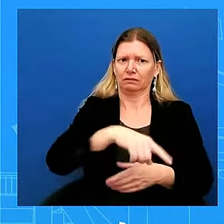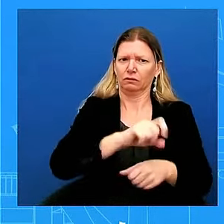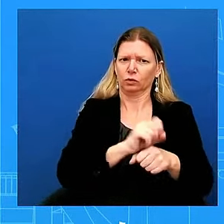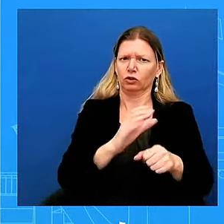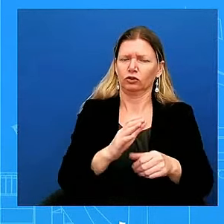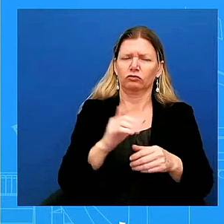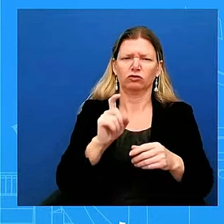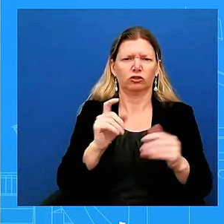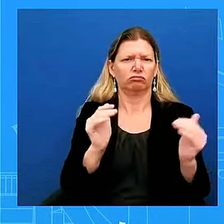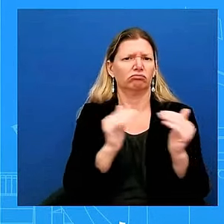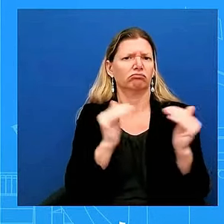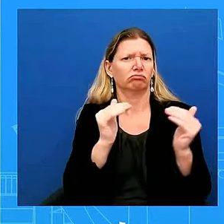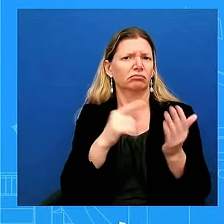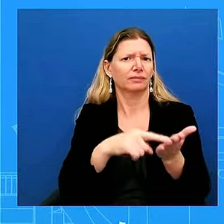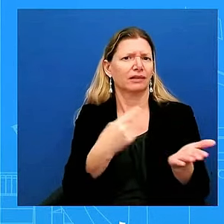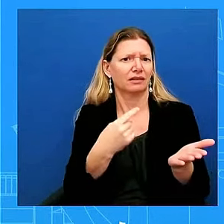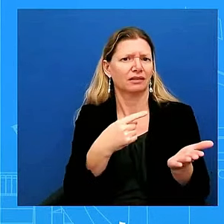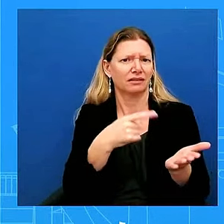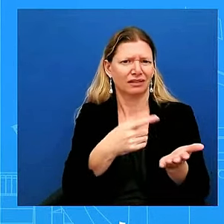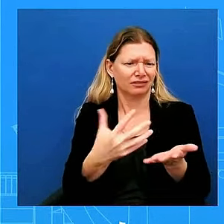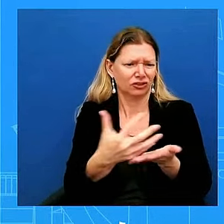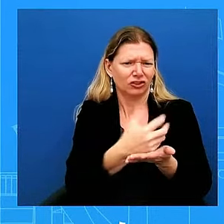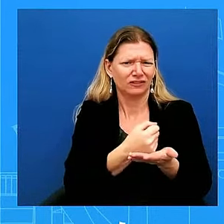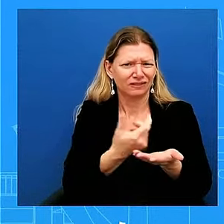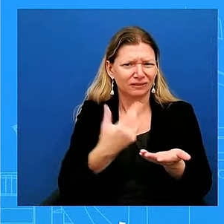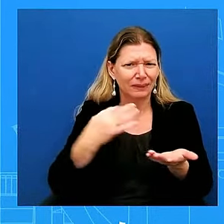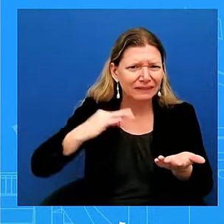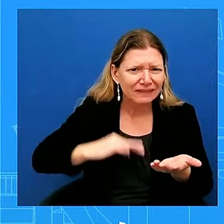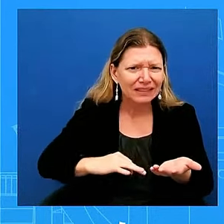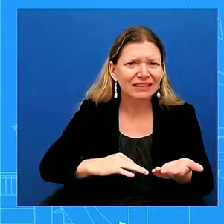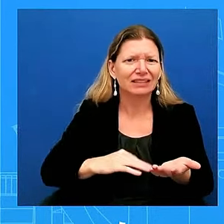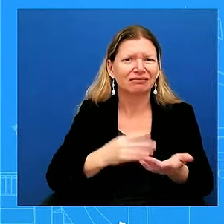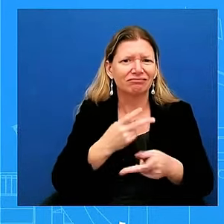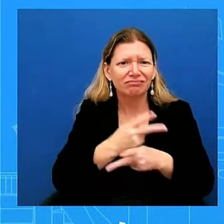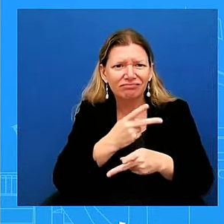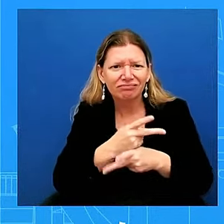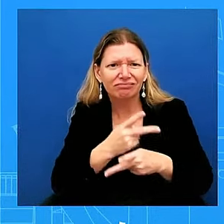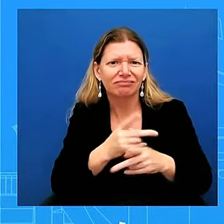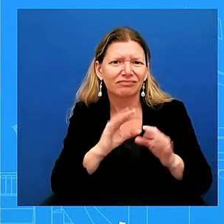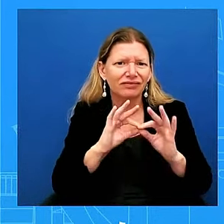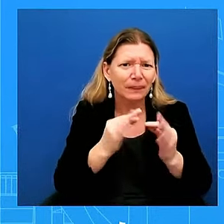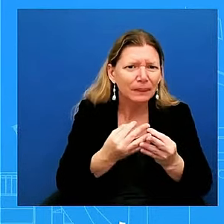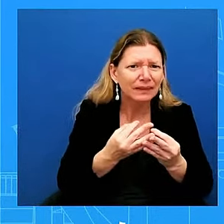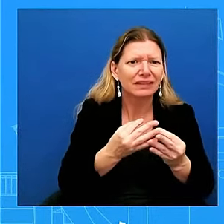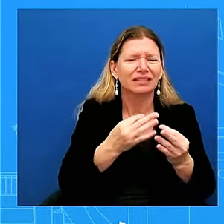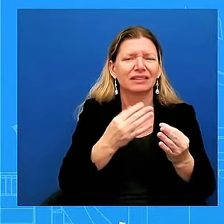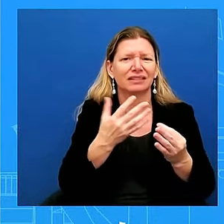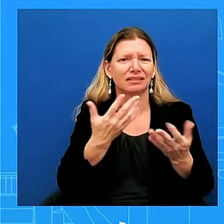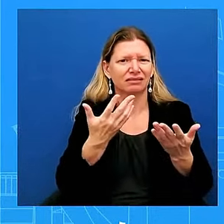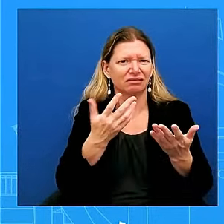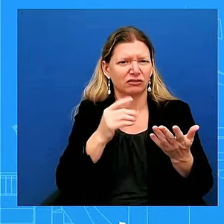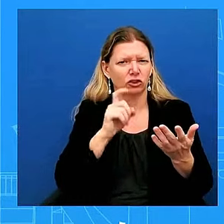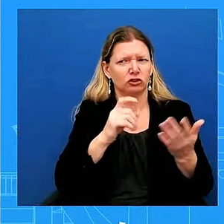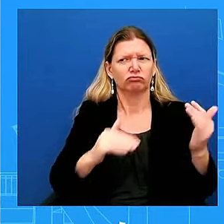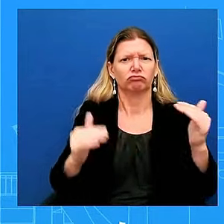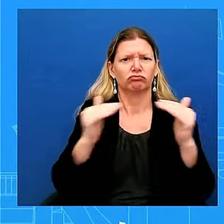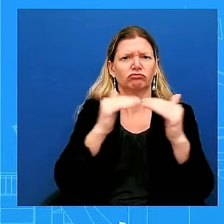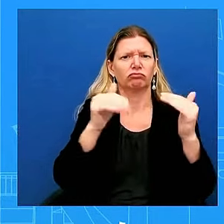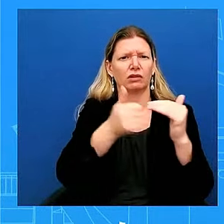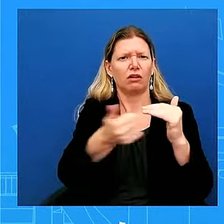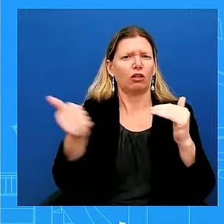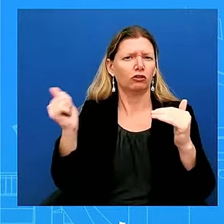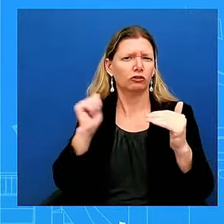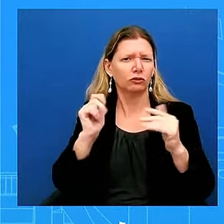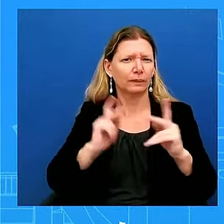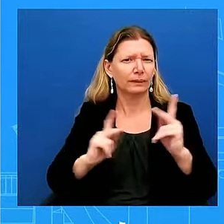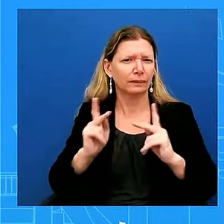peers. And so that's what we're going to continue to say and have those conversations. You read and saw the President's statement earlier today. And the